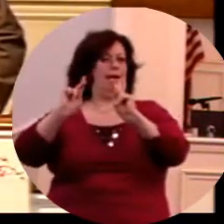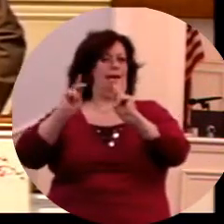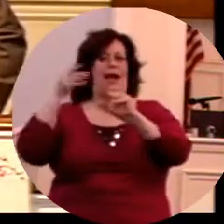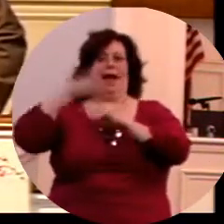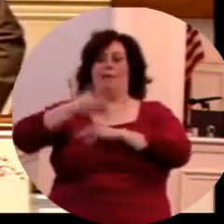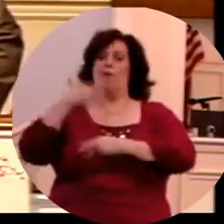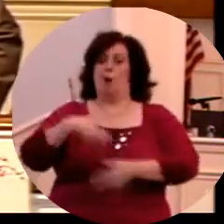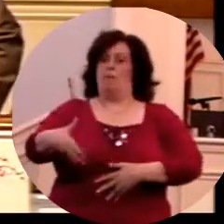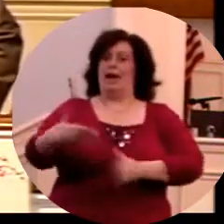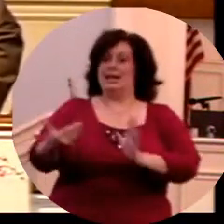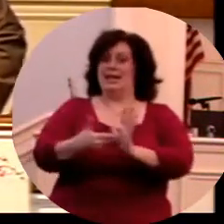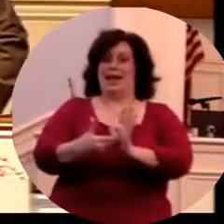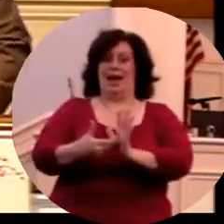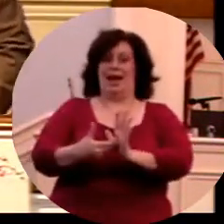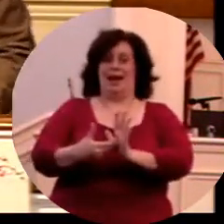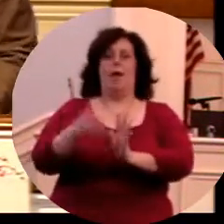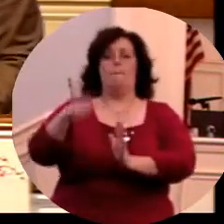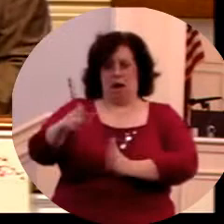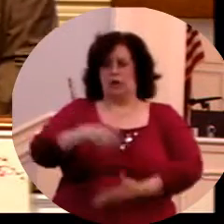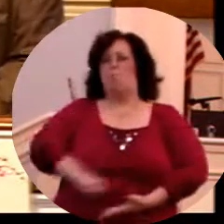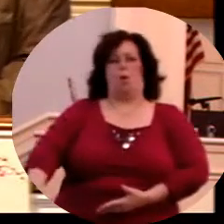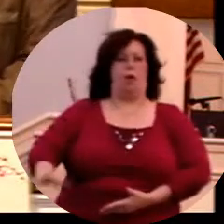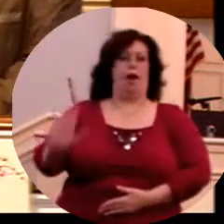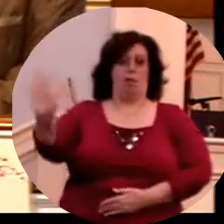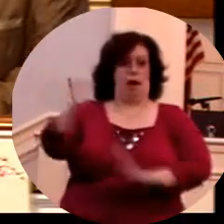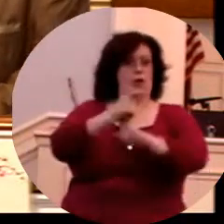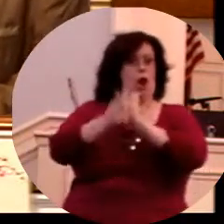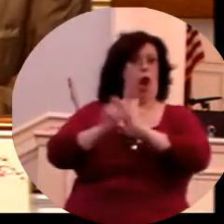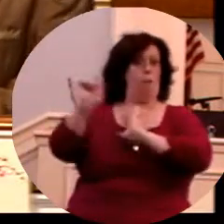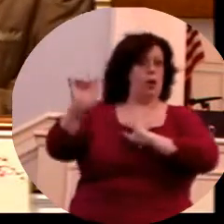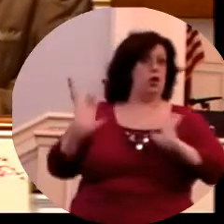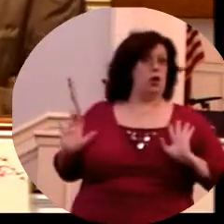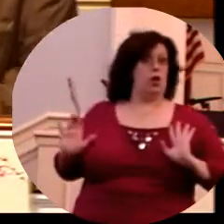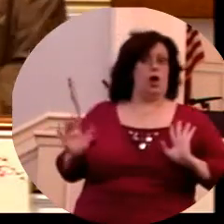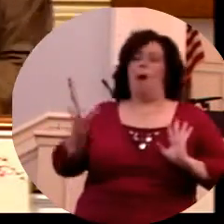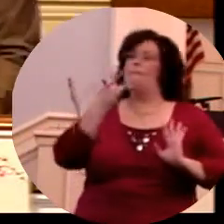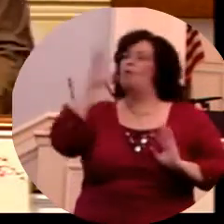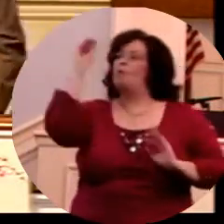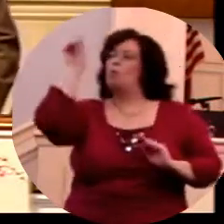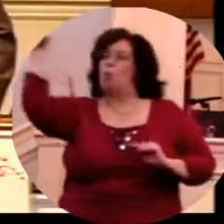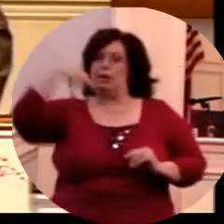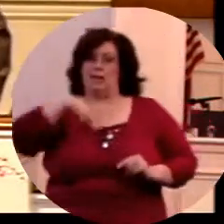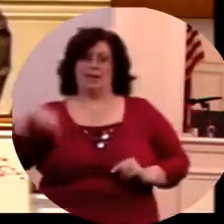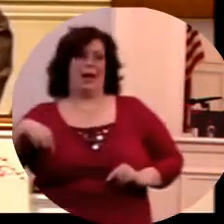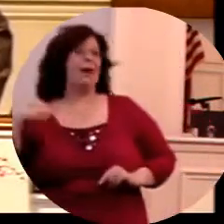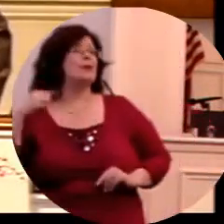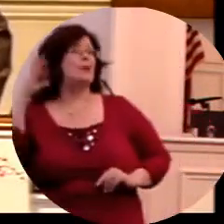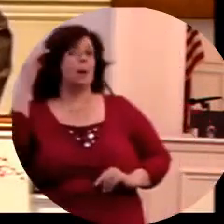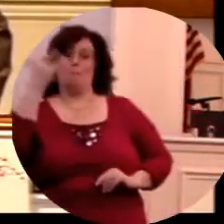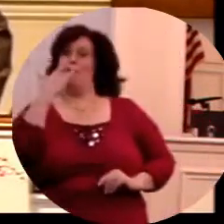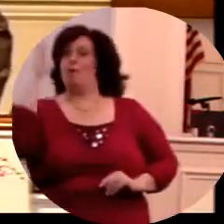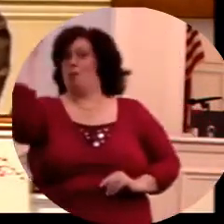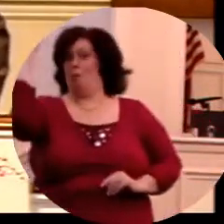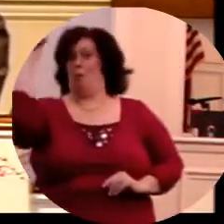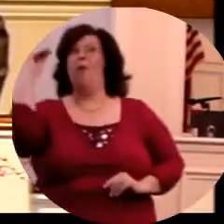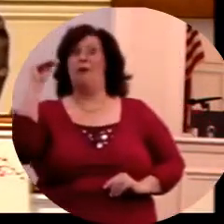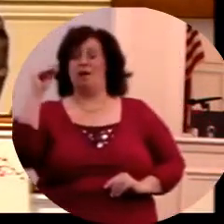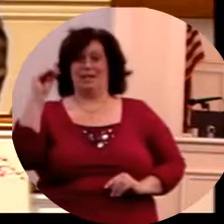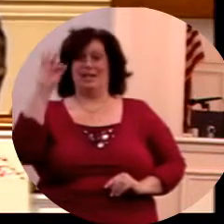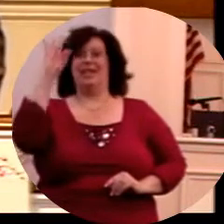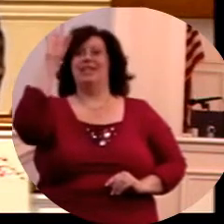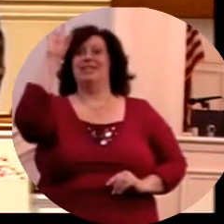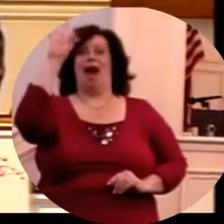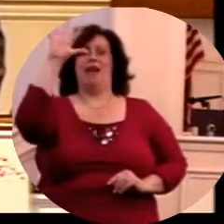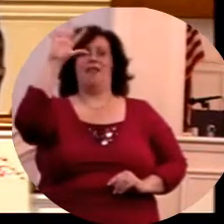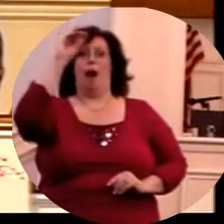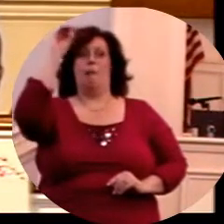by law, you have to abort your other children. And because they want boys in China, they abort